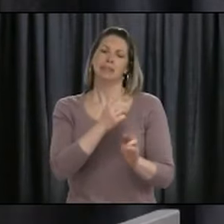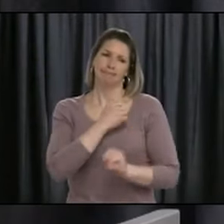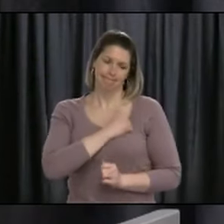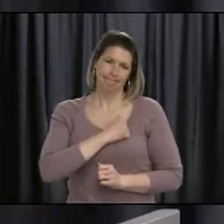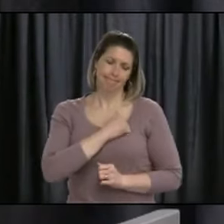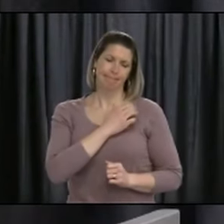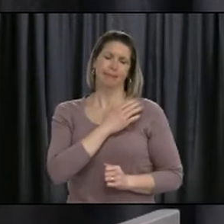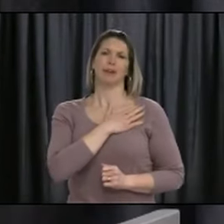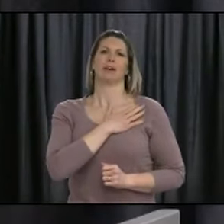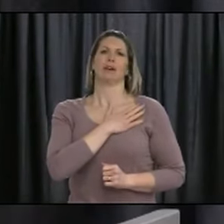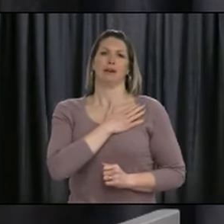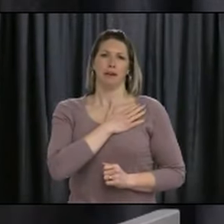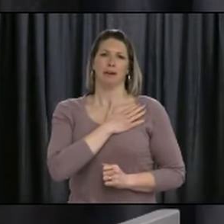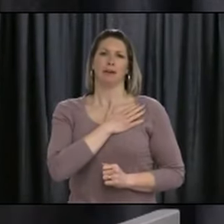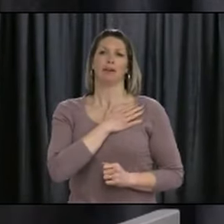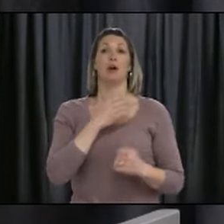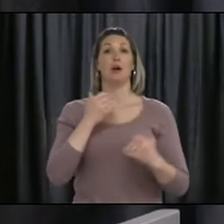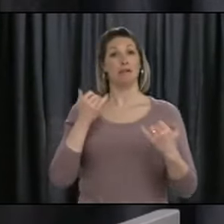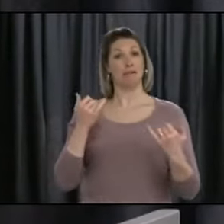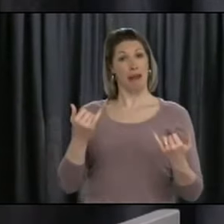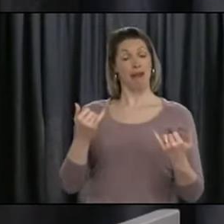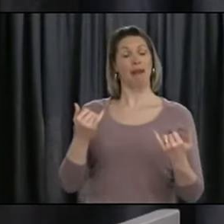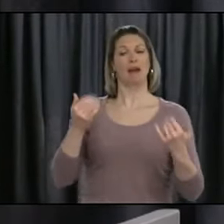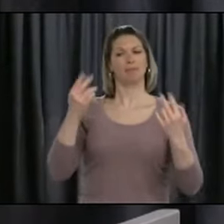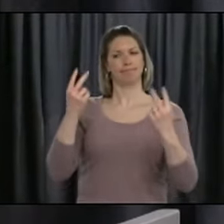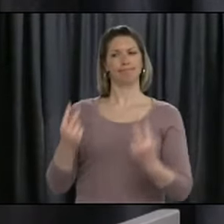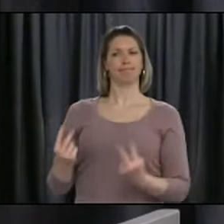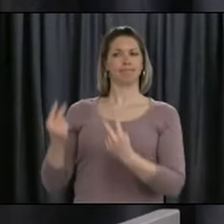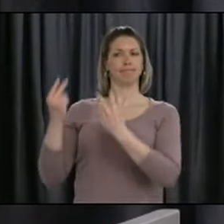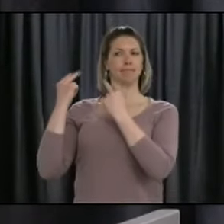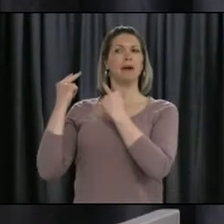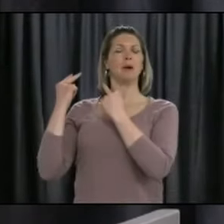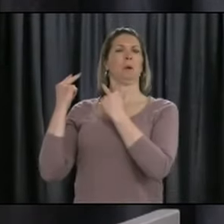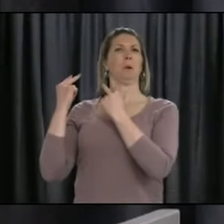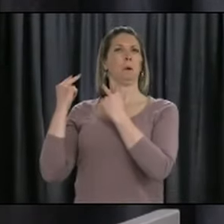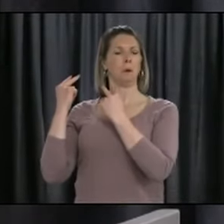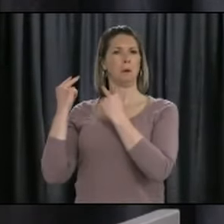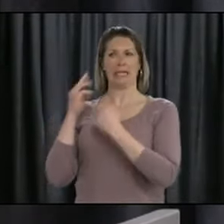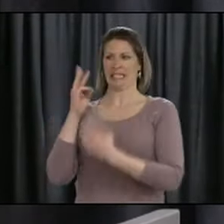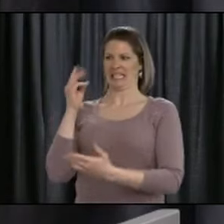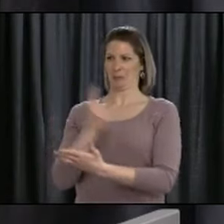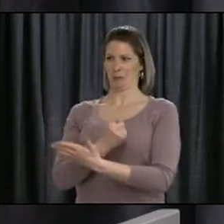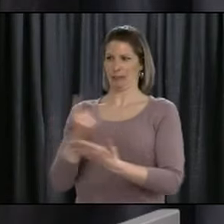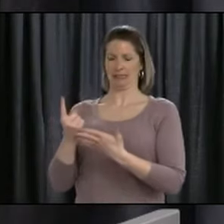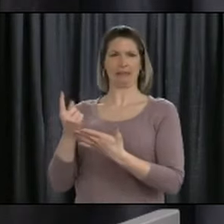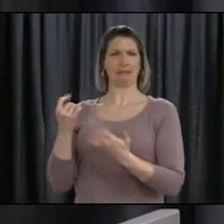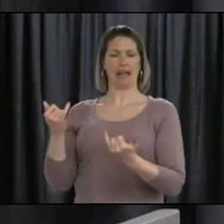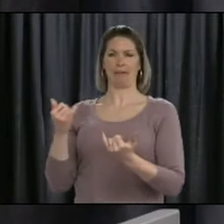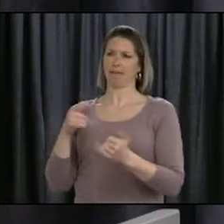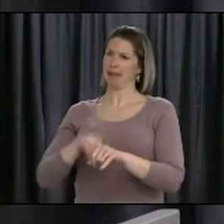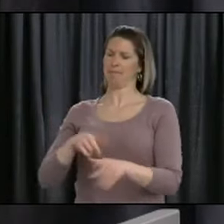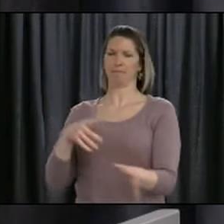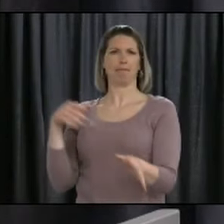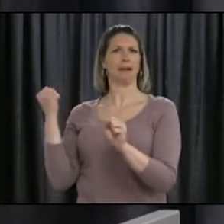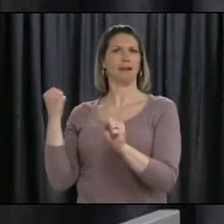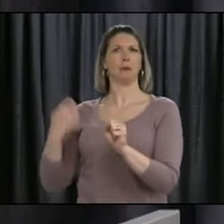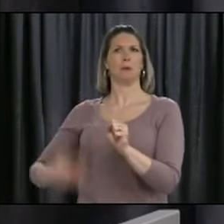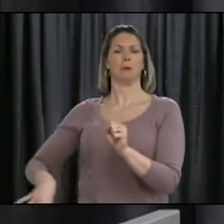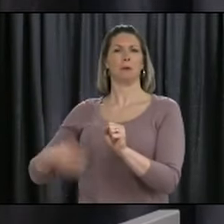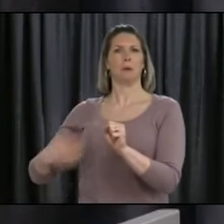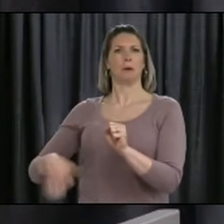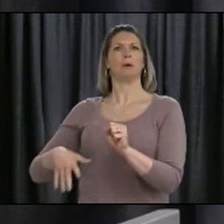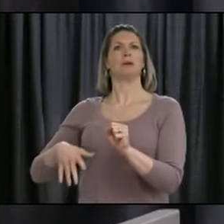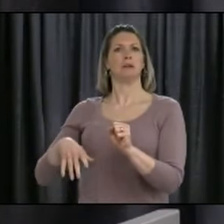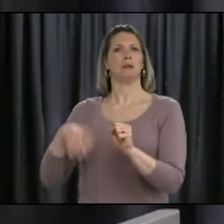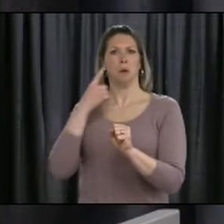later, and it seems like, in some respects, a very short time, and in others, a very long time. We've seen a